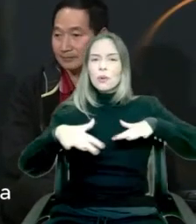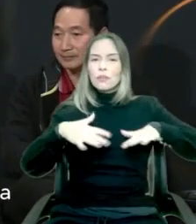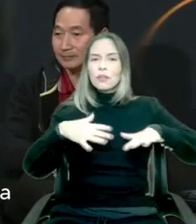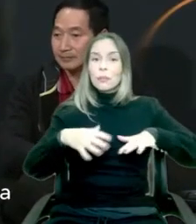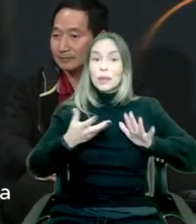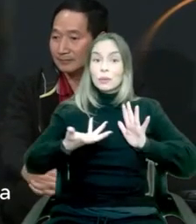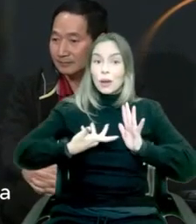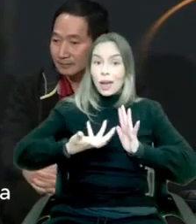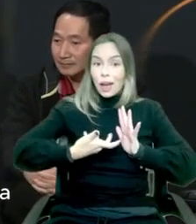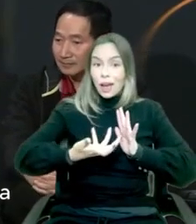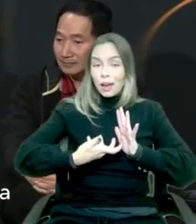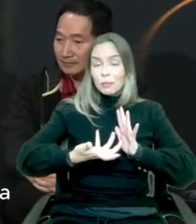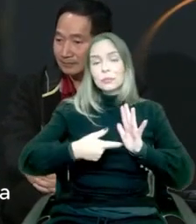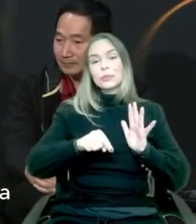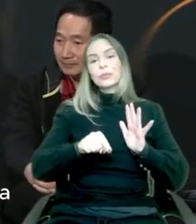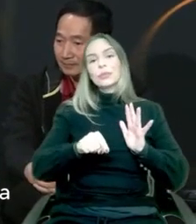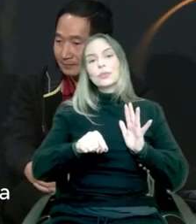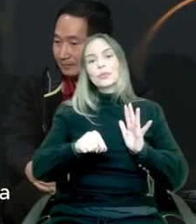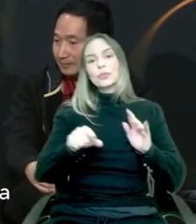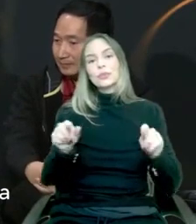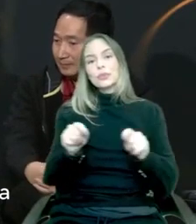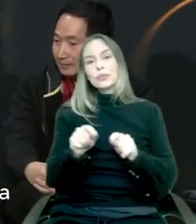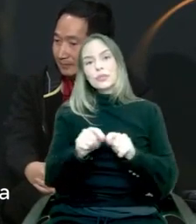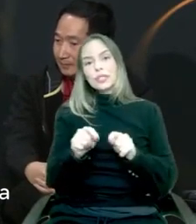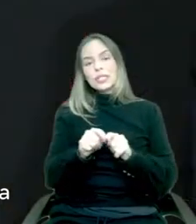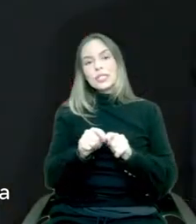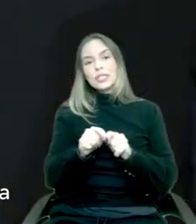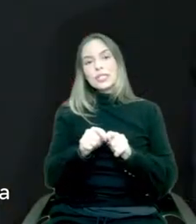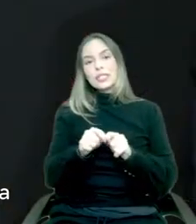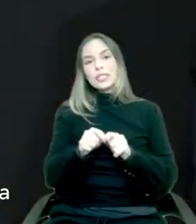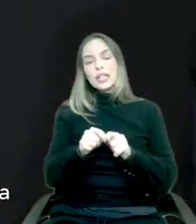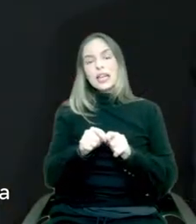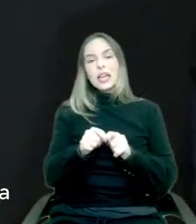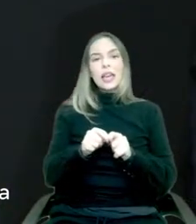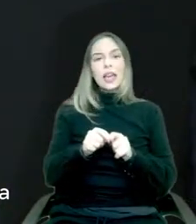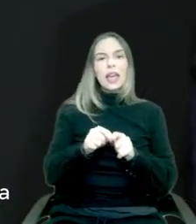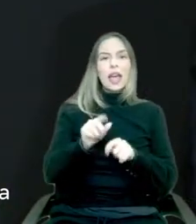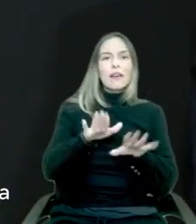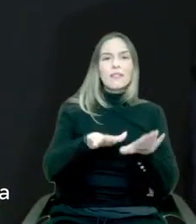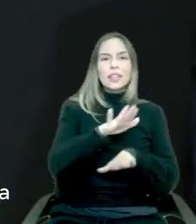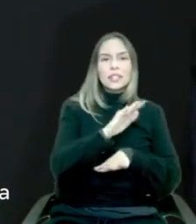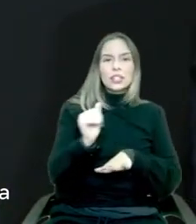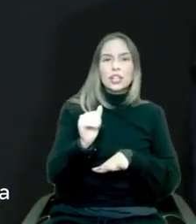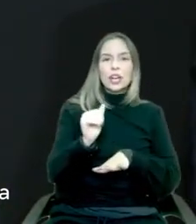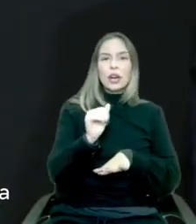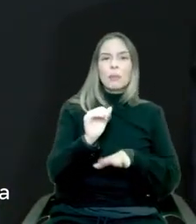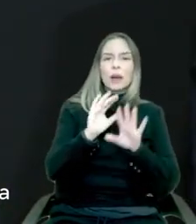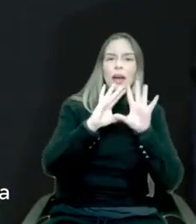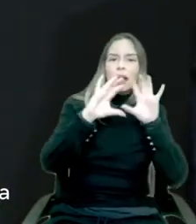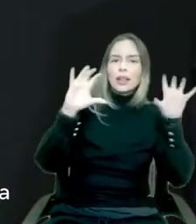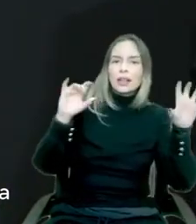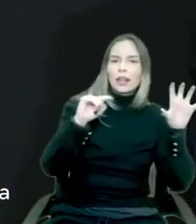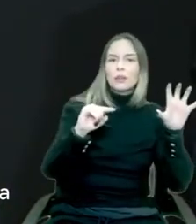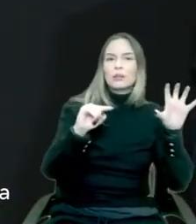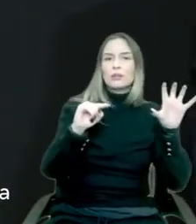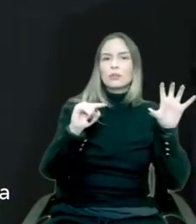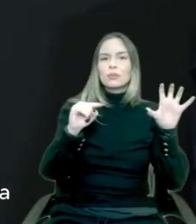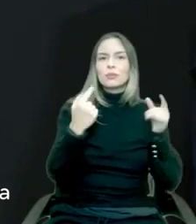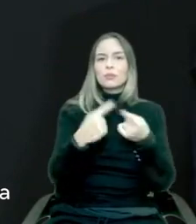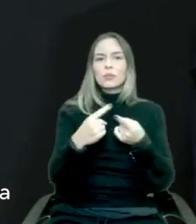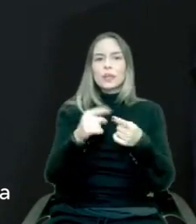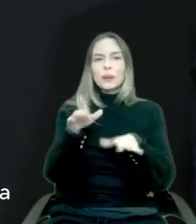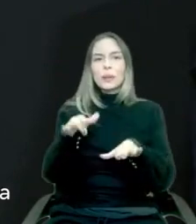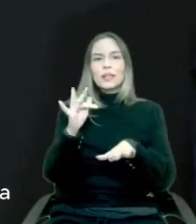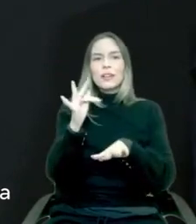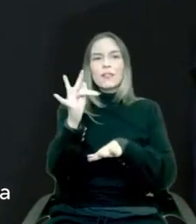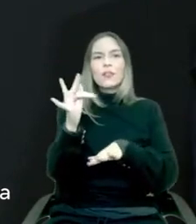moving, I've been called on occasion, sometimes I'm partly cloudy because sometimes the future isn't always sunny,